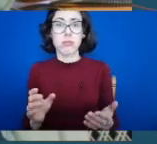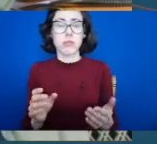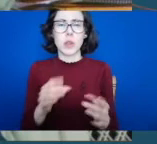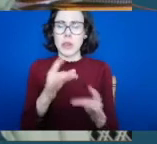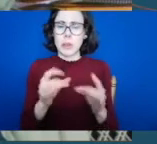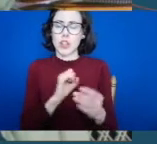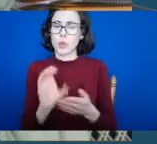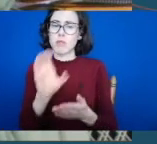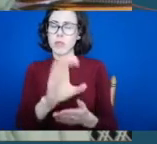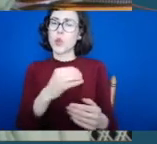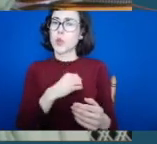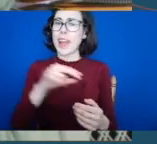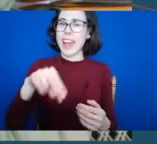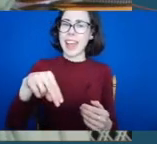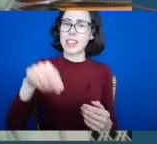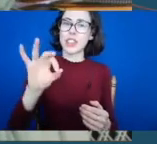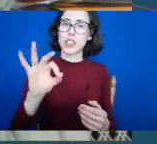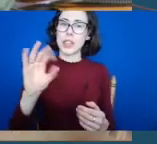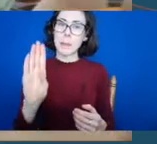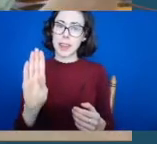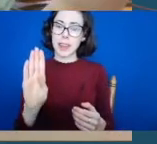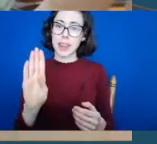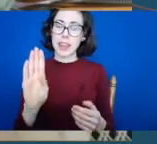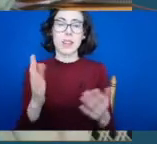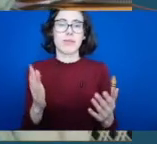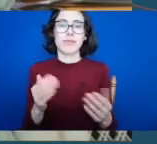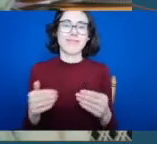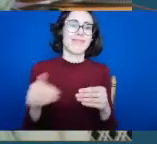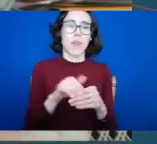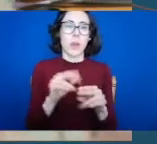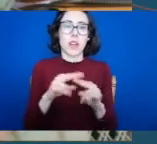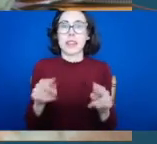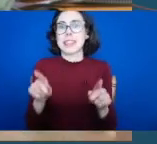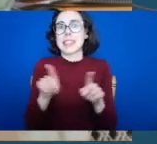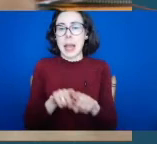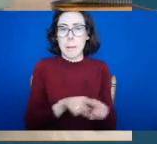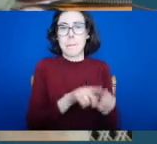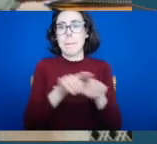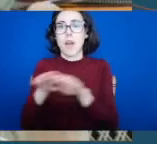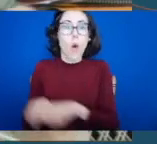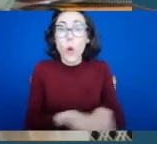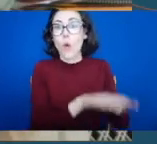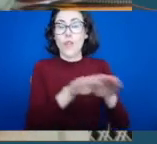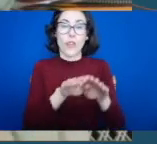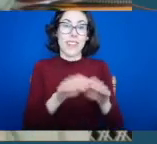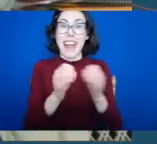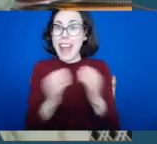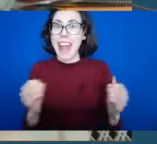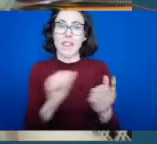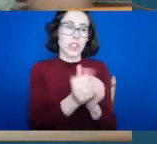we, not only, whilst participation hasn't been the same across many of the sports, we're able to be, we're able to see a,